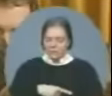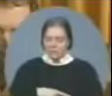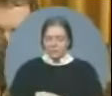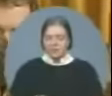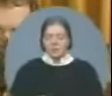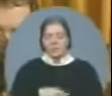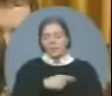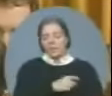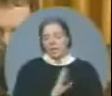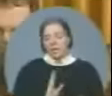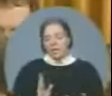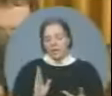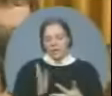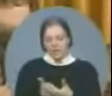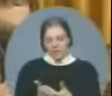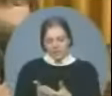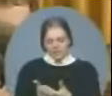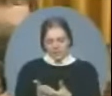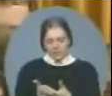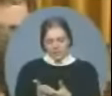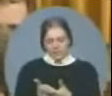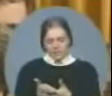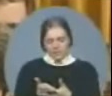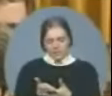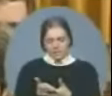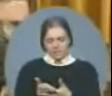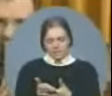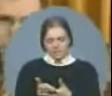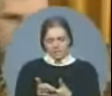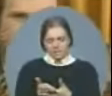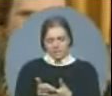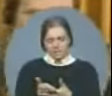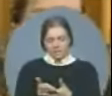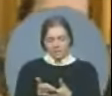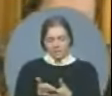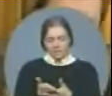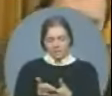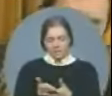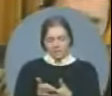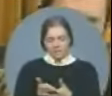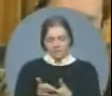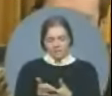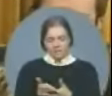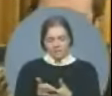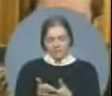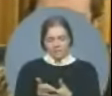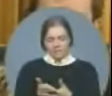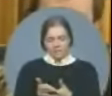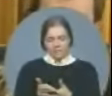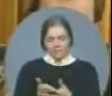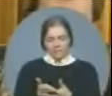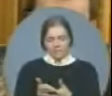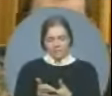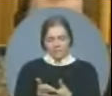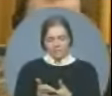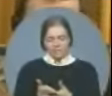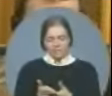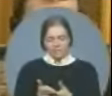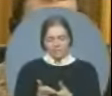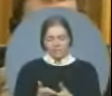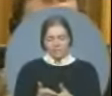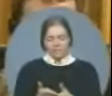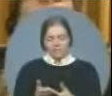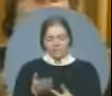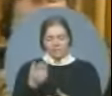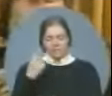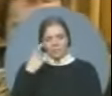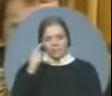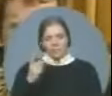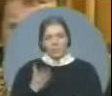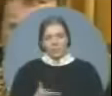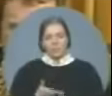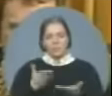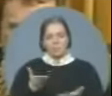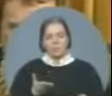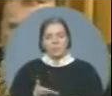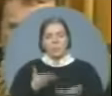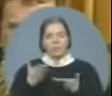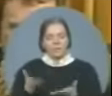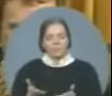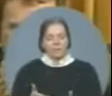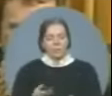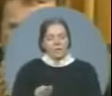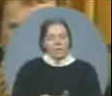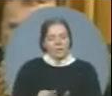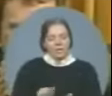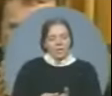municipal candidate with a federal job right here in Ottawa. Does the Prime Minister approve of offering inducements? Or is he still trying to distance